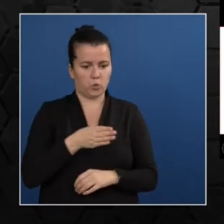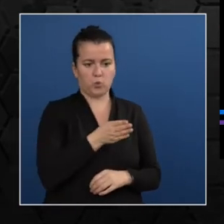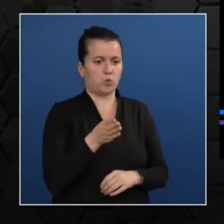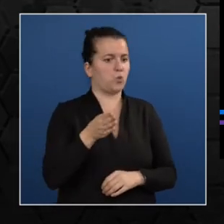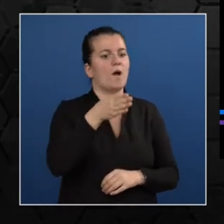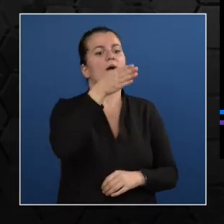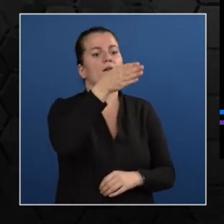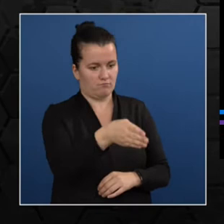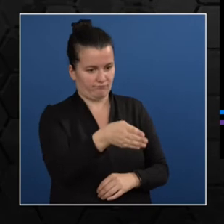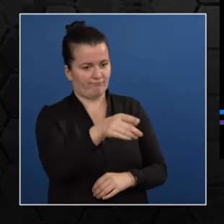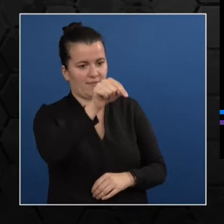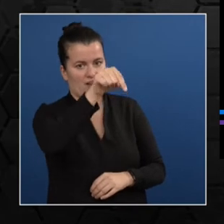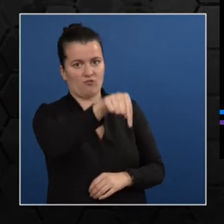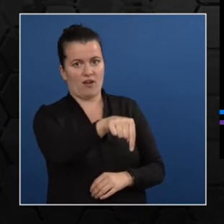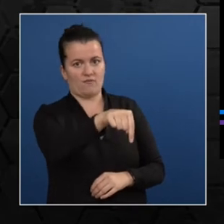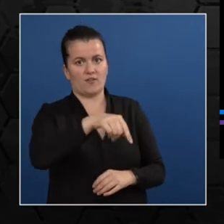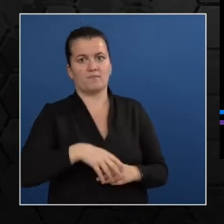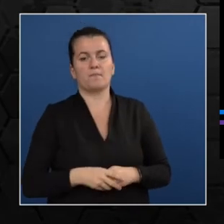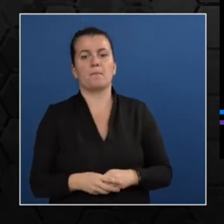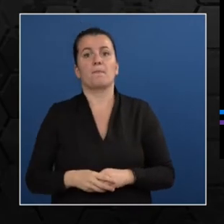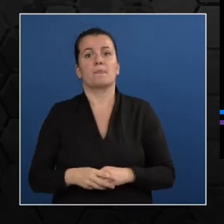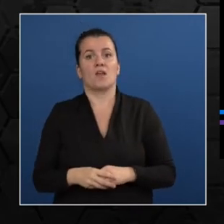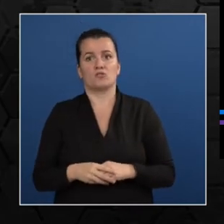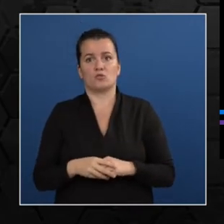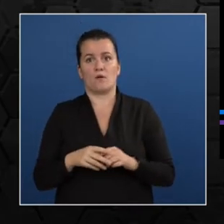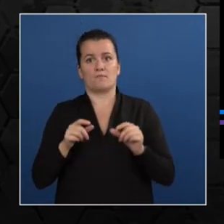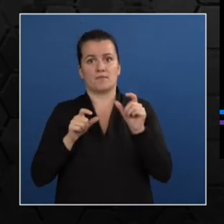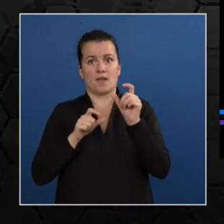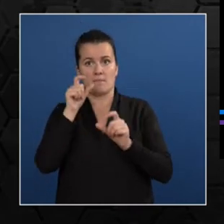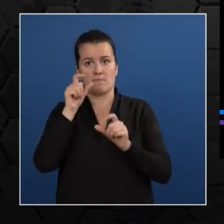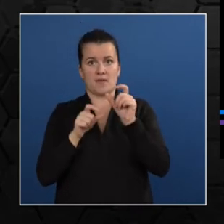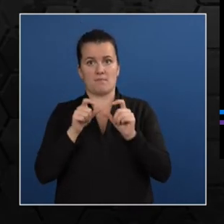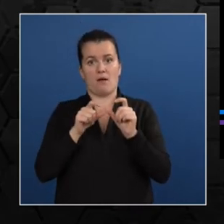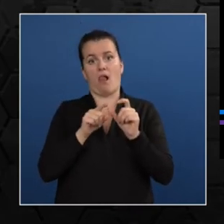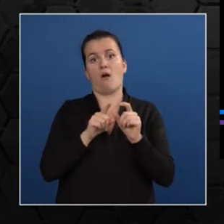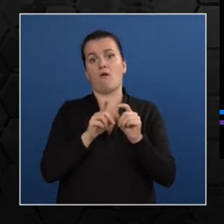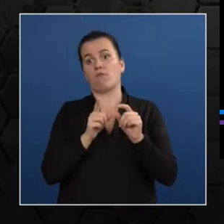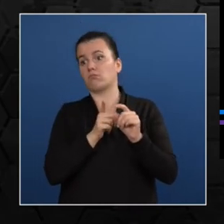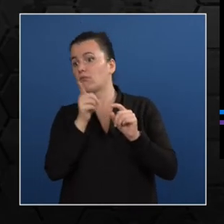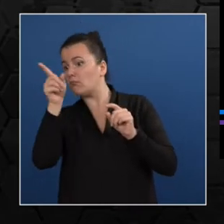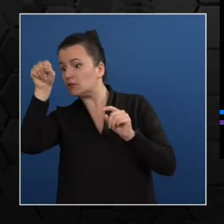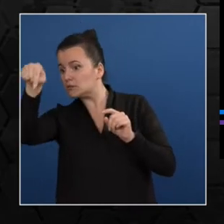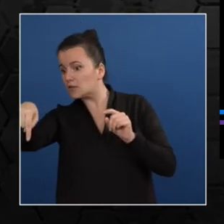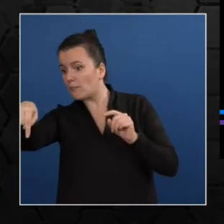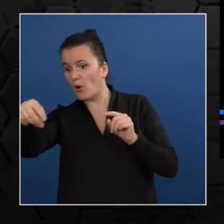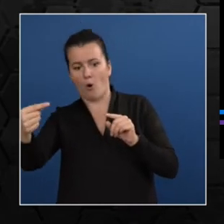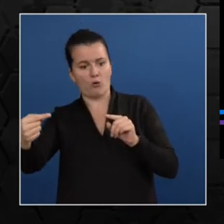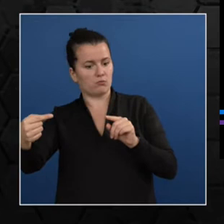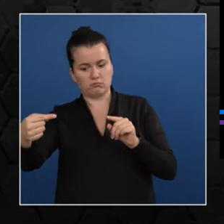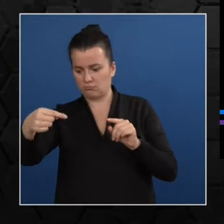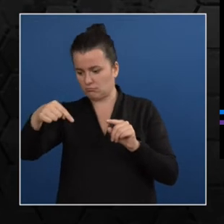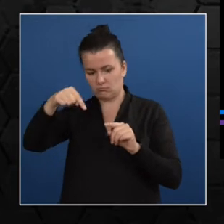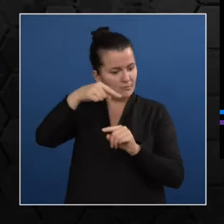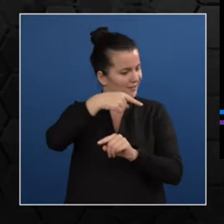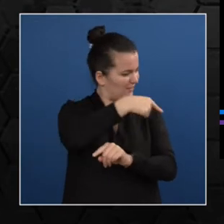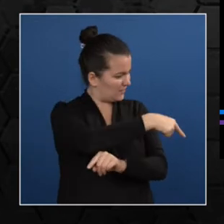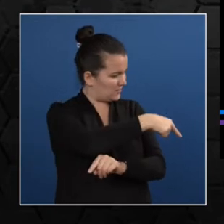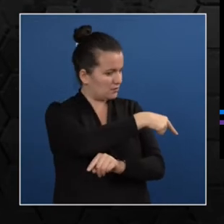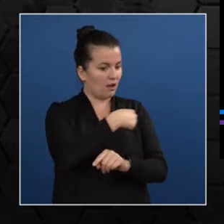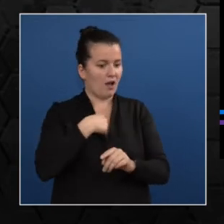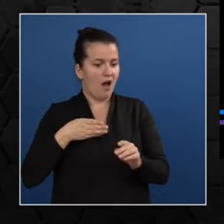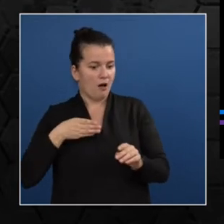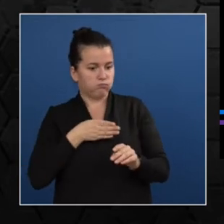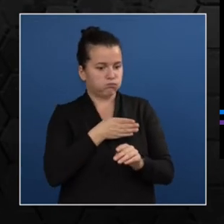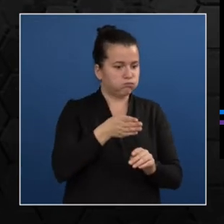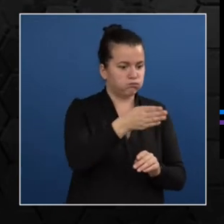means that all the people who reside in this spot or in this spot are not actually provided advantage